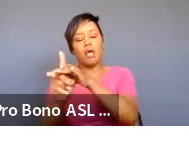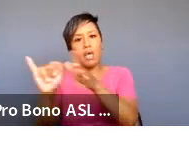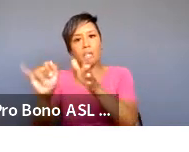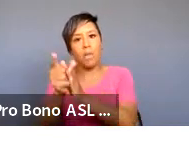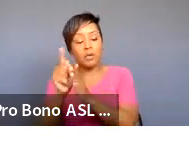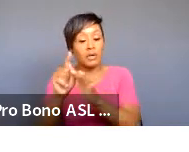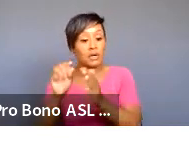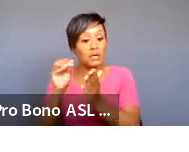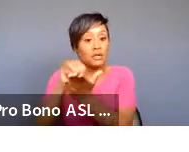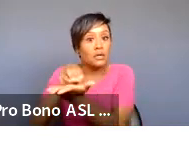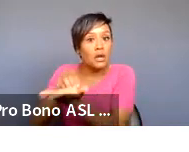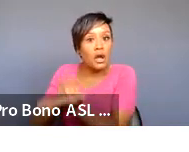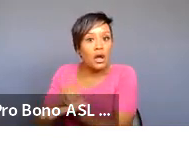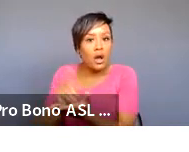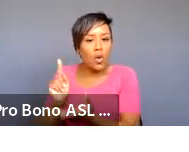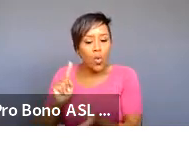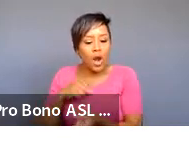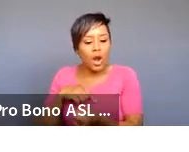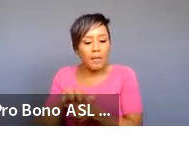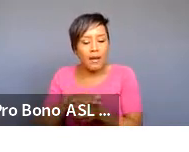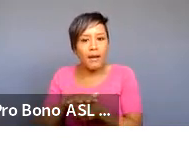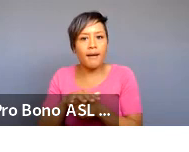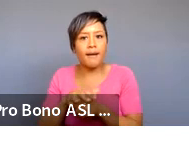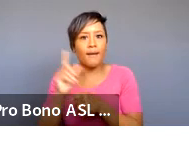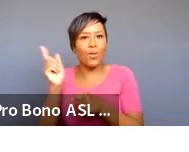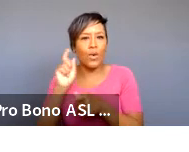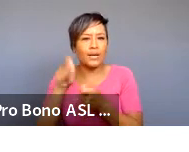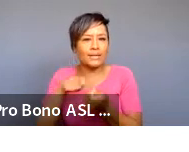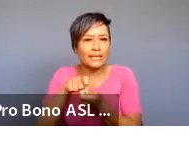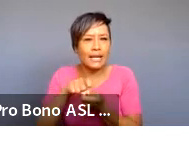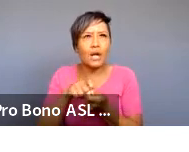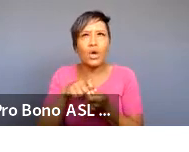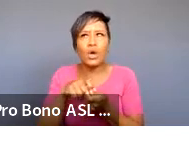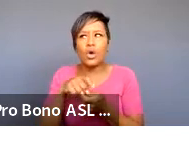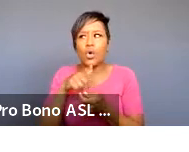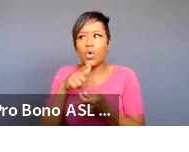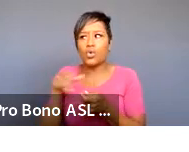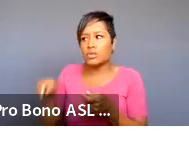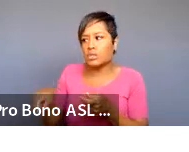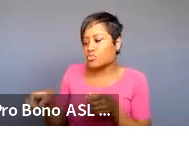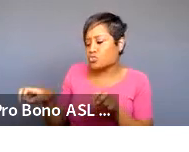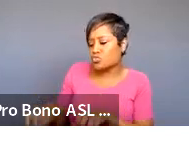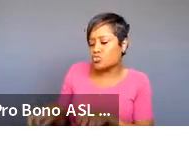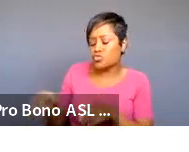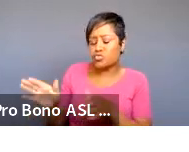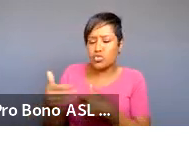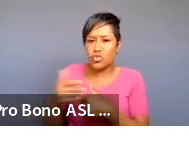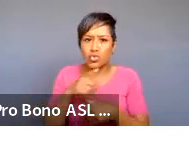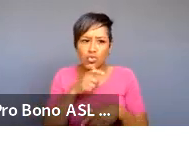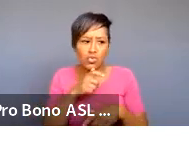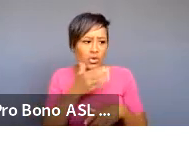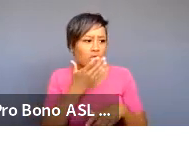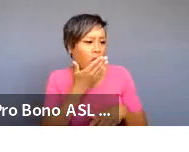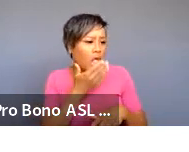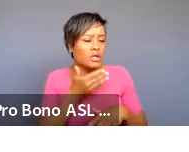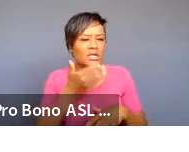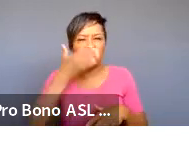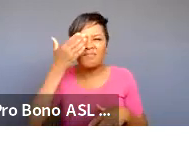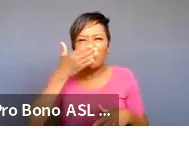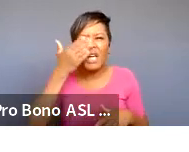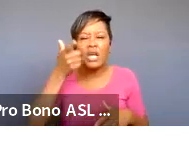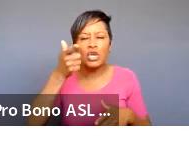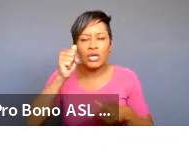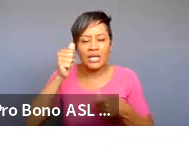things like where are you where is it who's in the room with you what are the colors what does it smell like you can